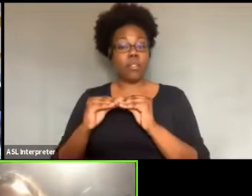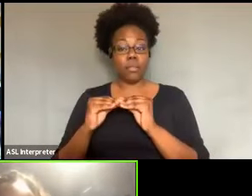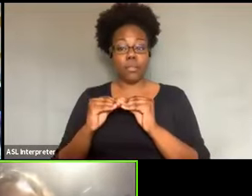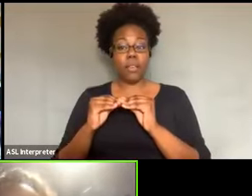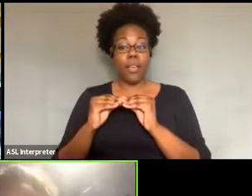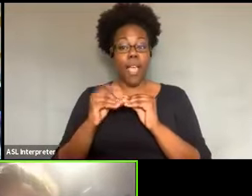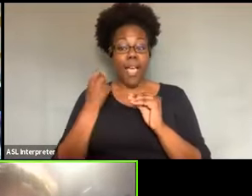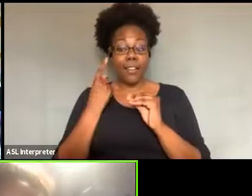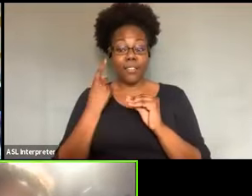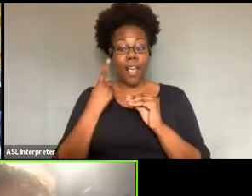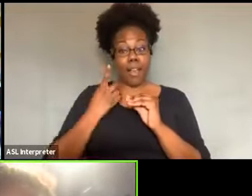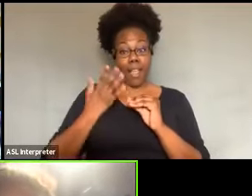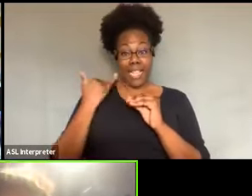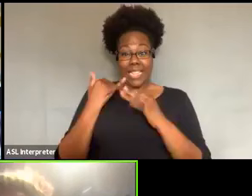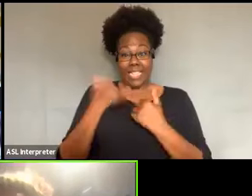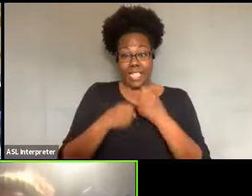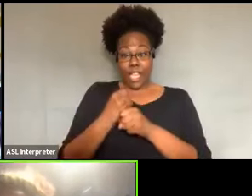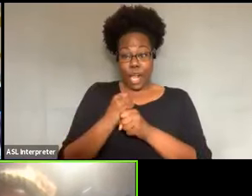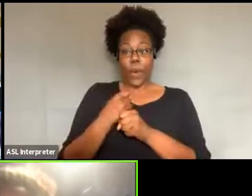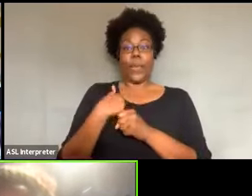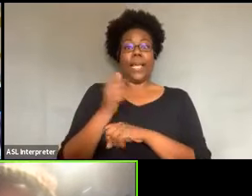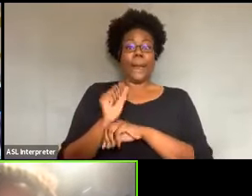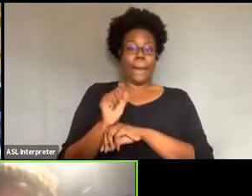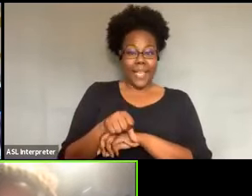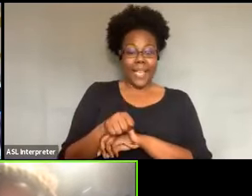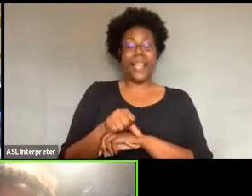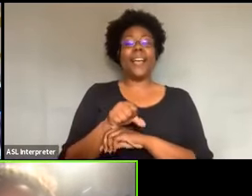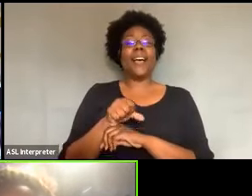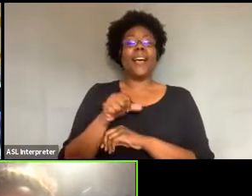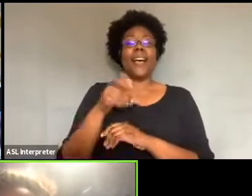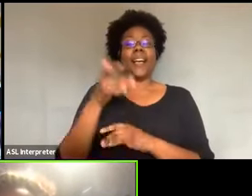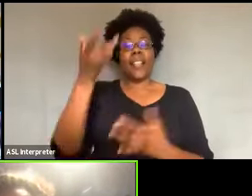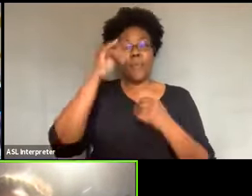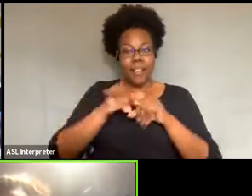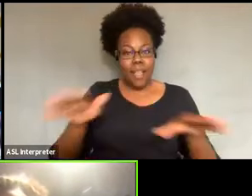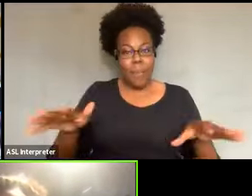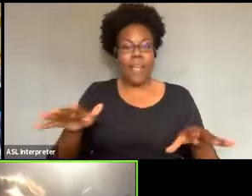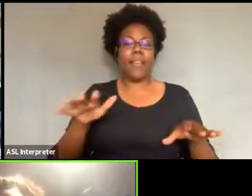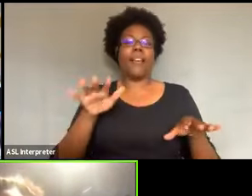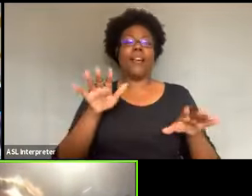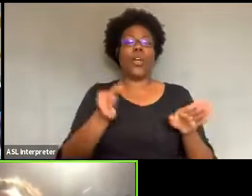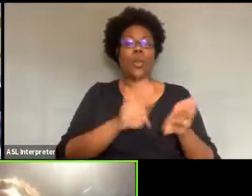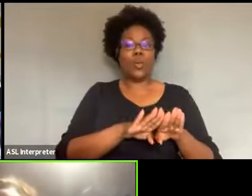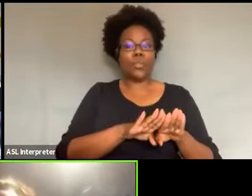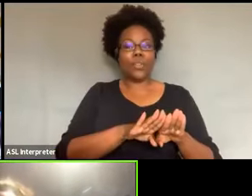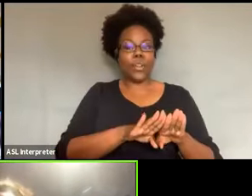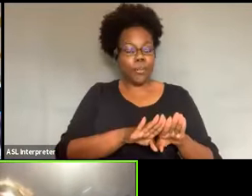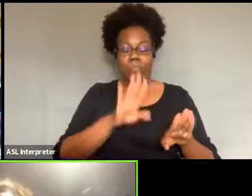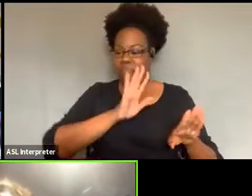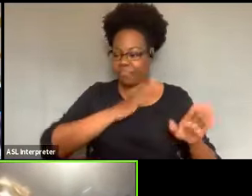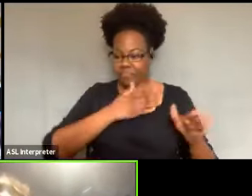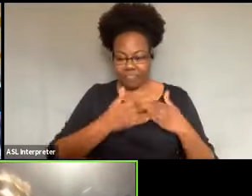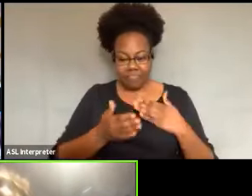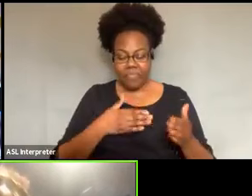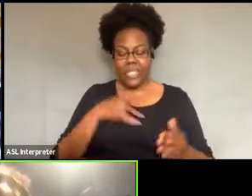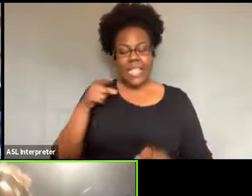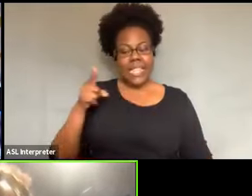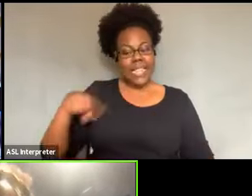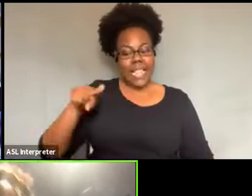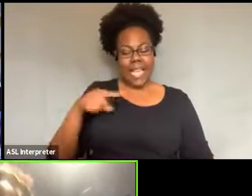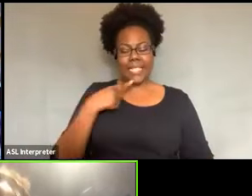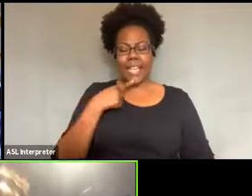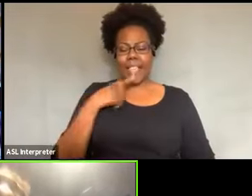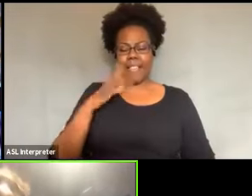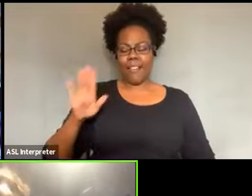uh, pandemic closure. And they said that, um, they, it was, uh, I forget their exact